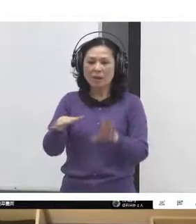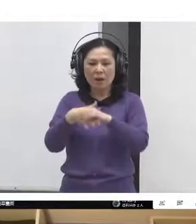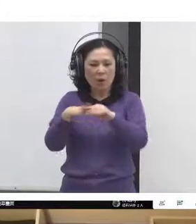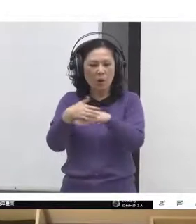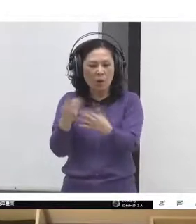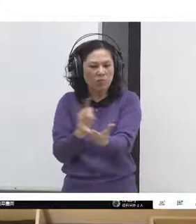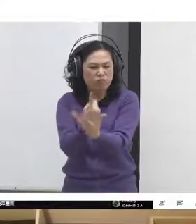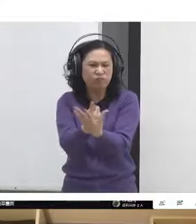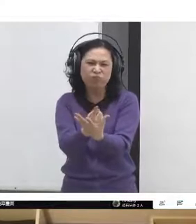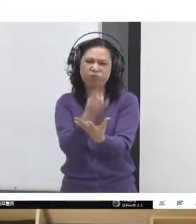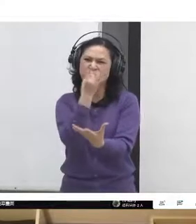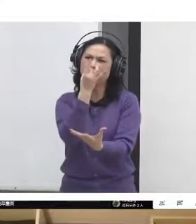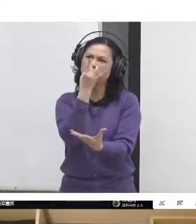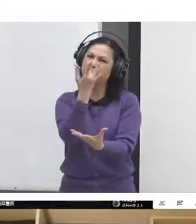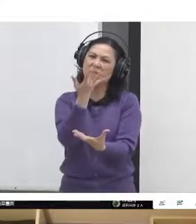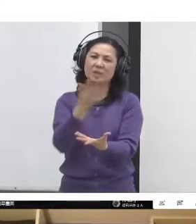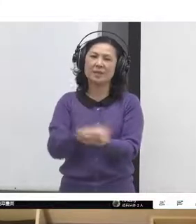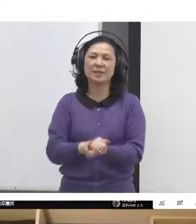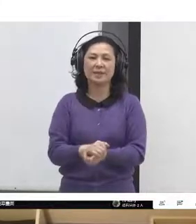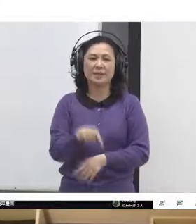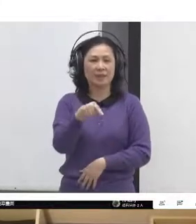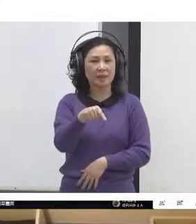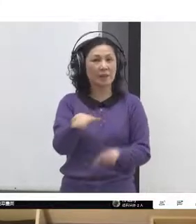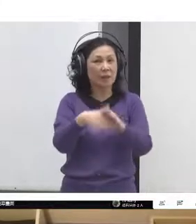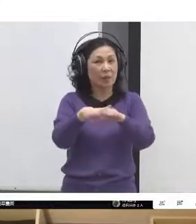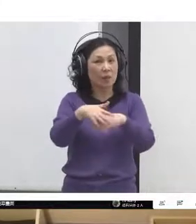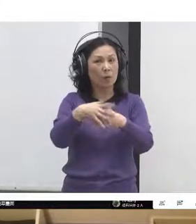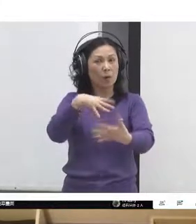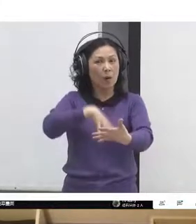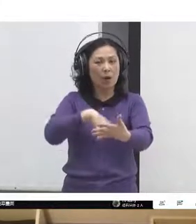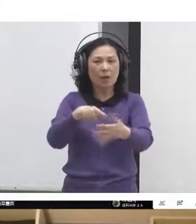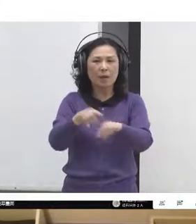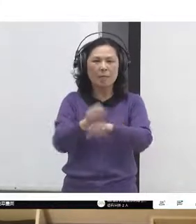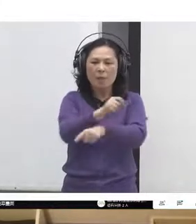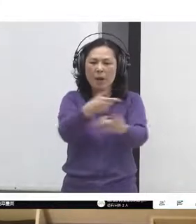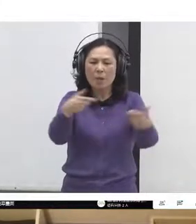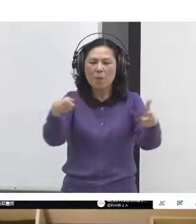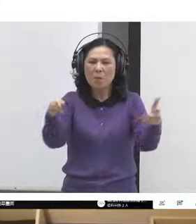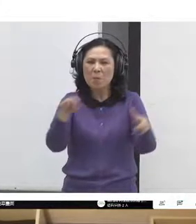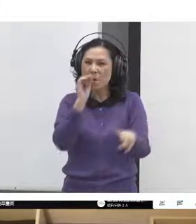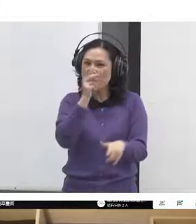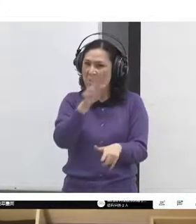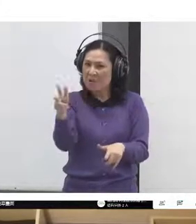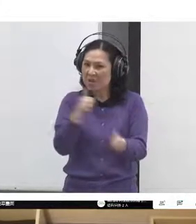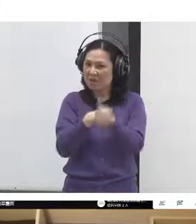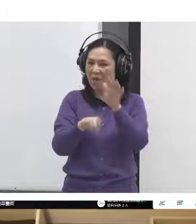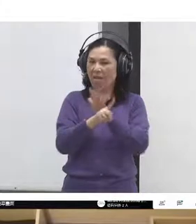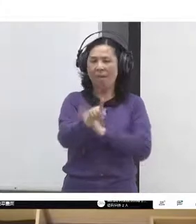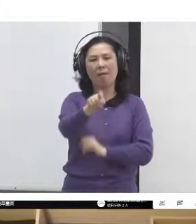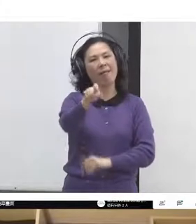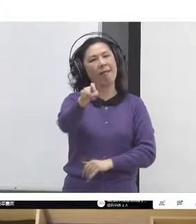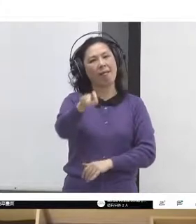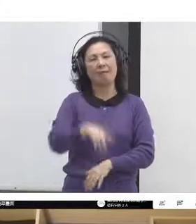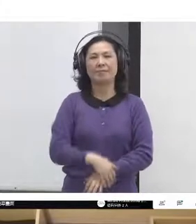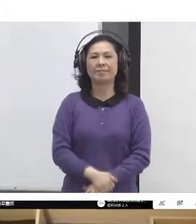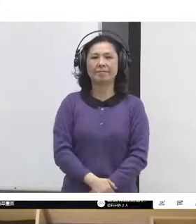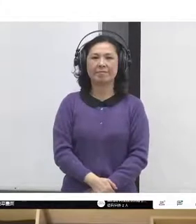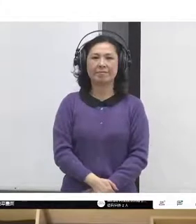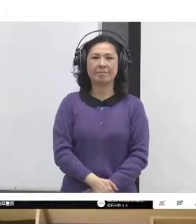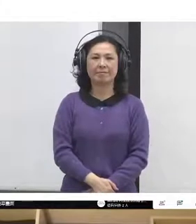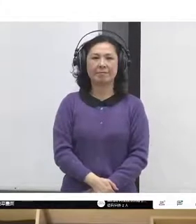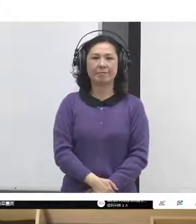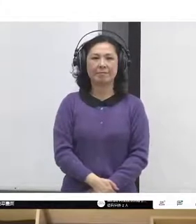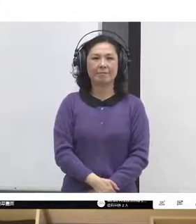essential to get a good, wise answer from any collective. So this is where the work is in terms of deep hanging out,